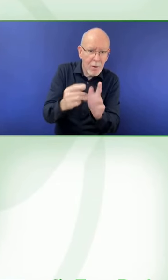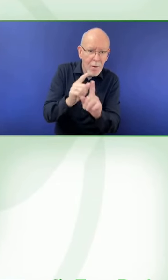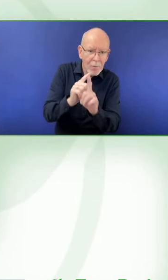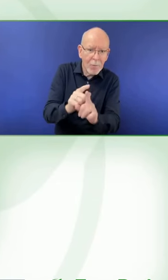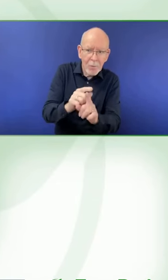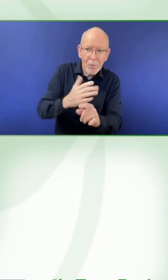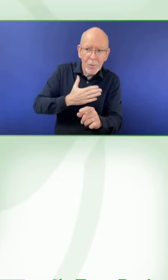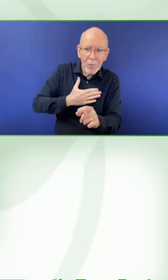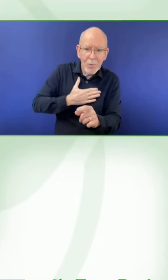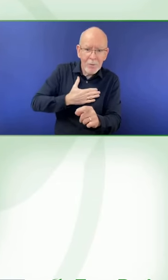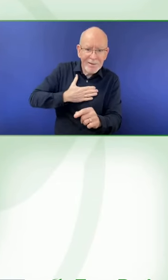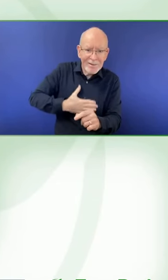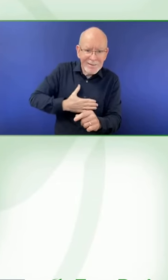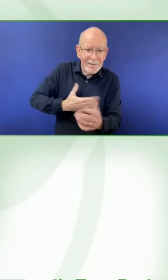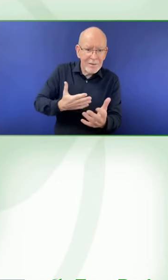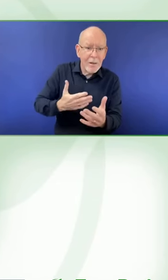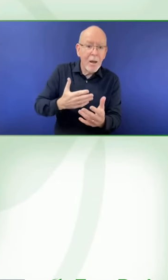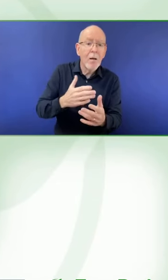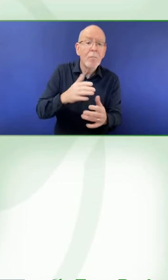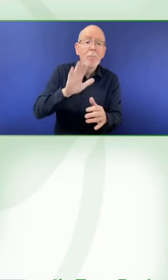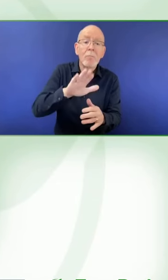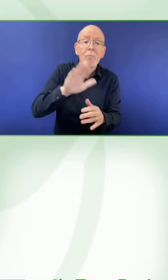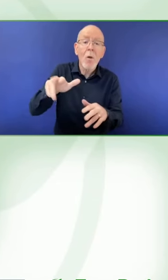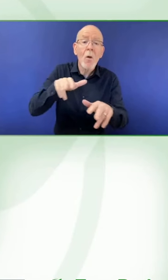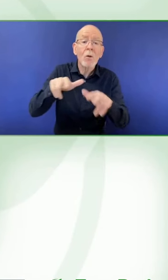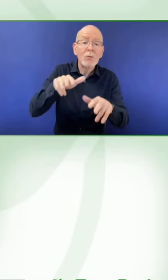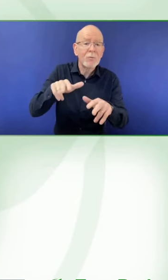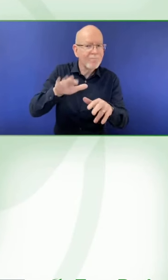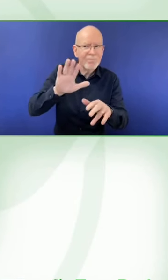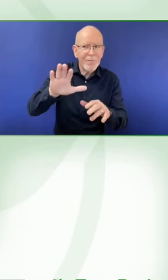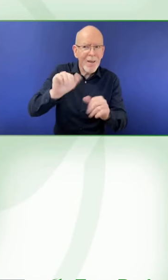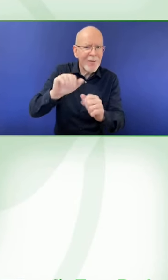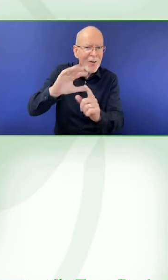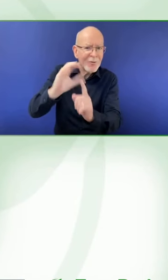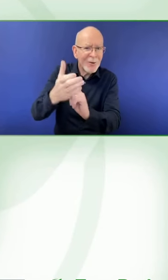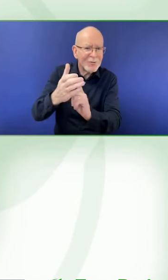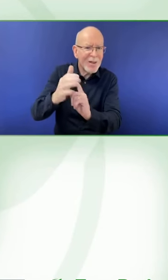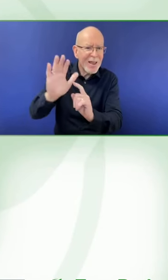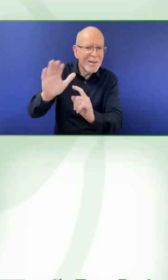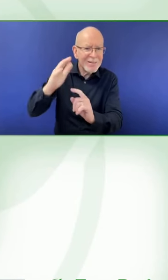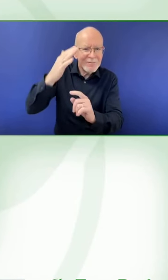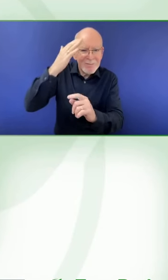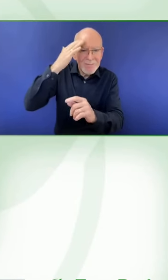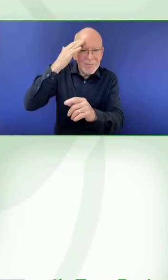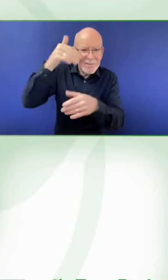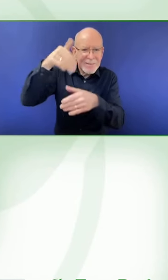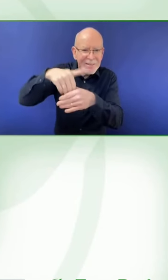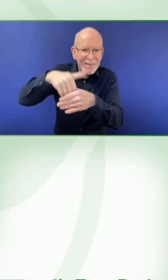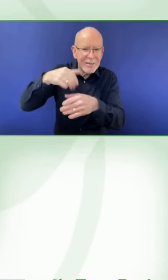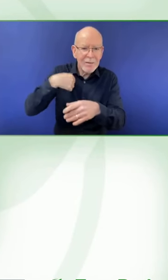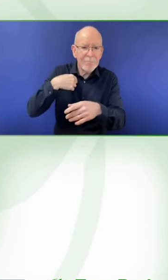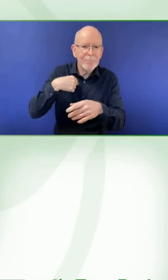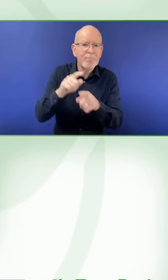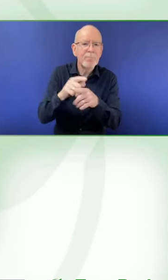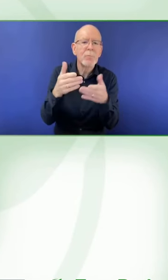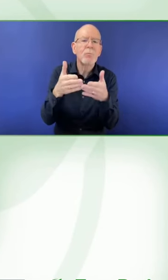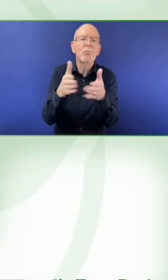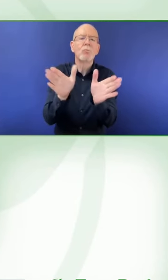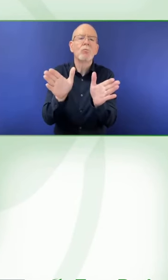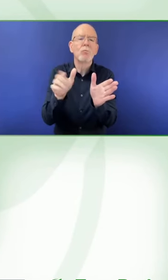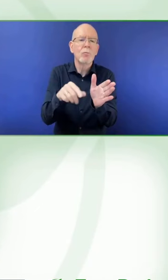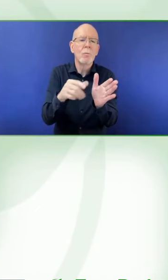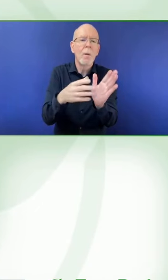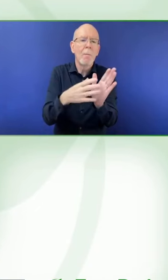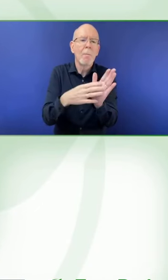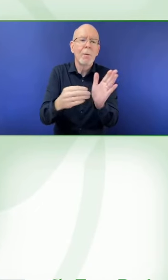Yeah. And if anybody wants to know more about maturity model, I think the Business Disability Forum have created one through their tech task